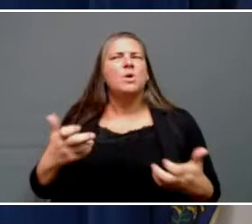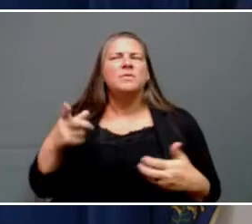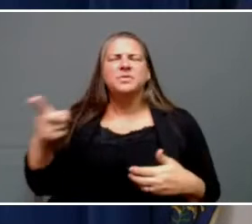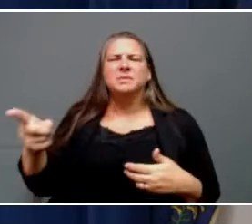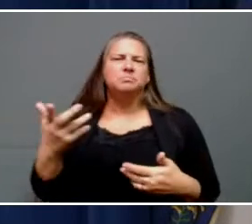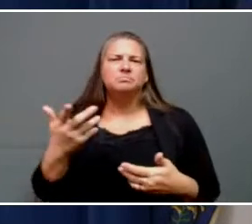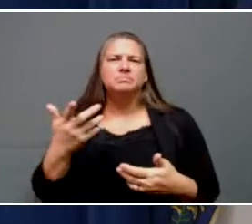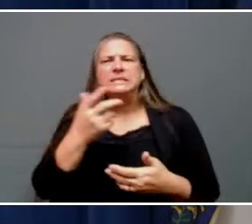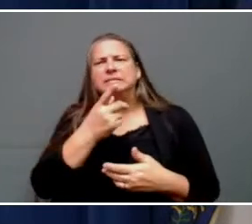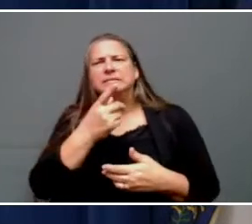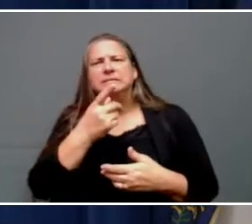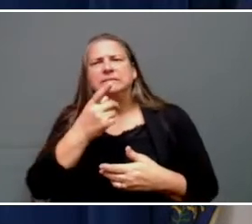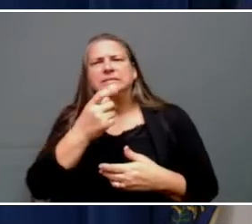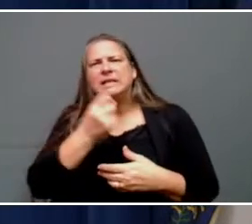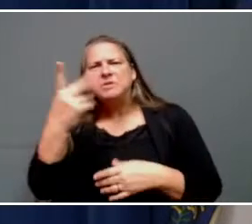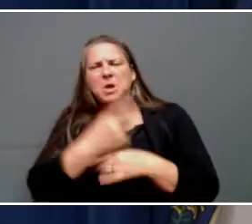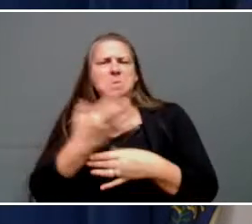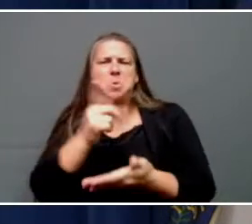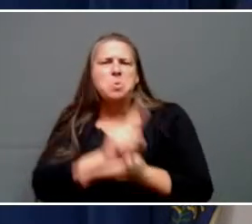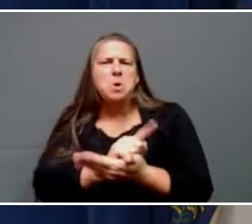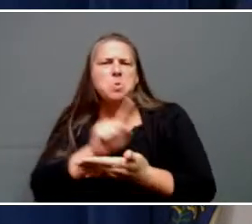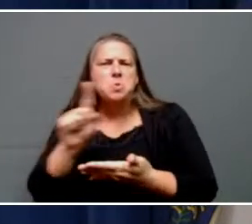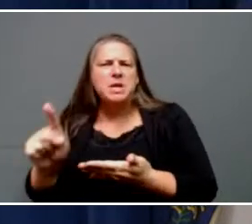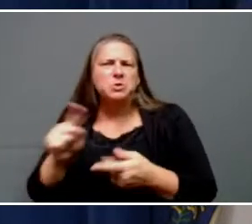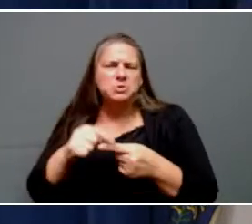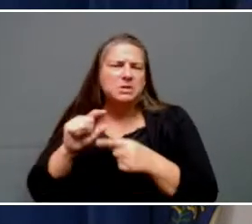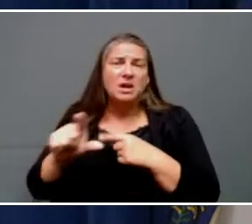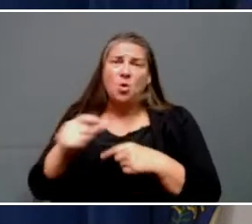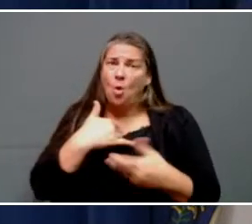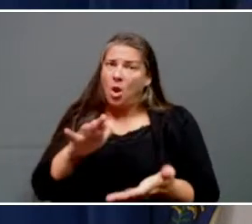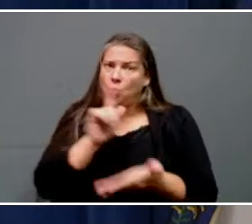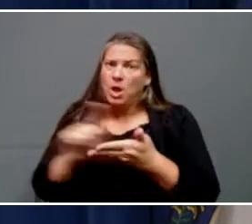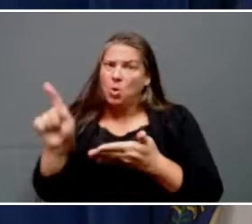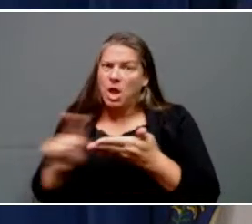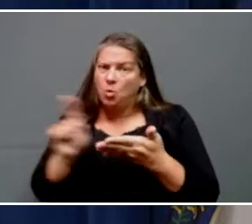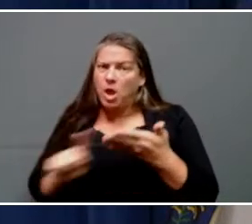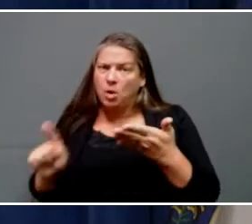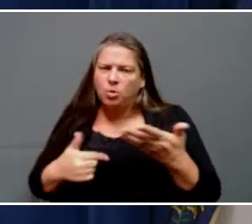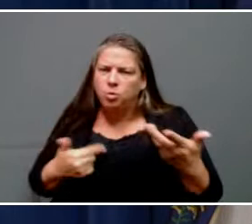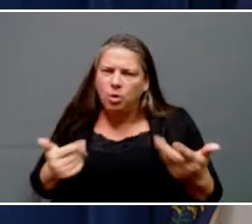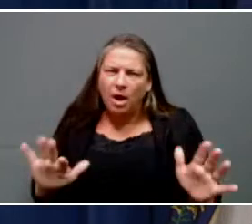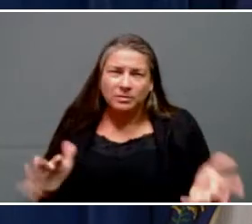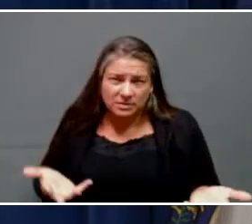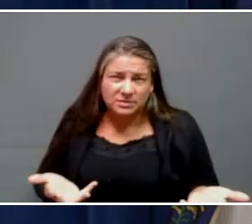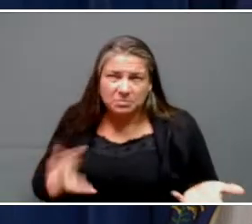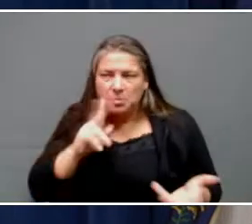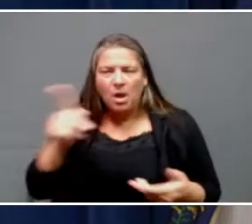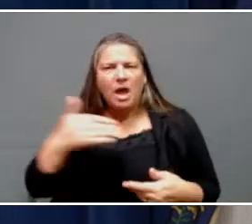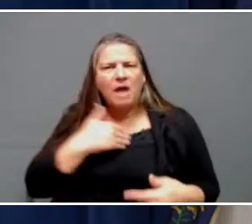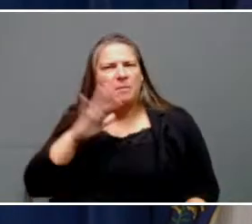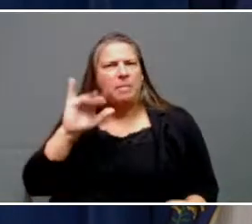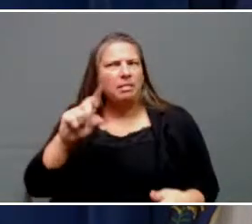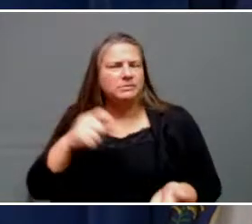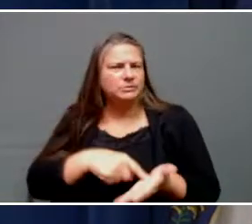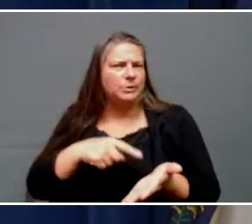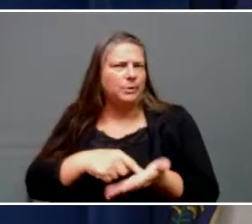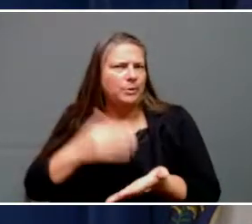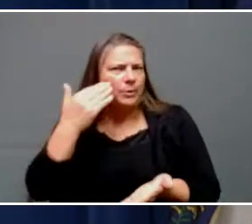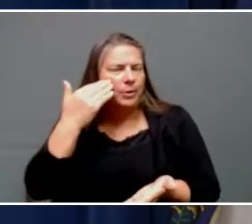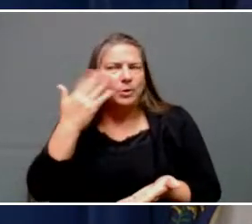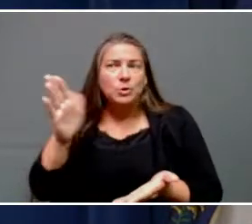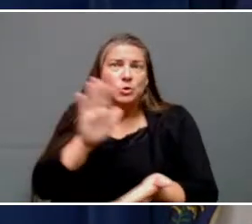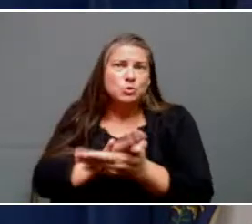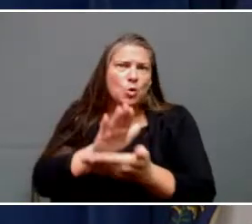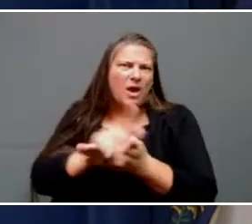weeks in in getting the dollars out and the bills are coming due. Certainly not county school system has over a million dollars